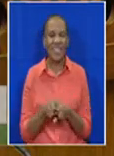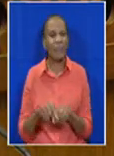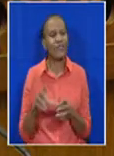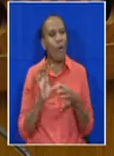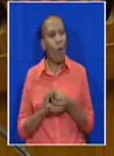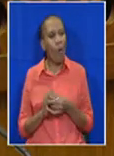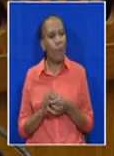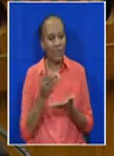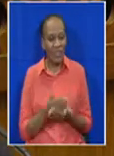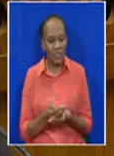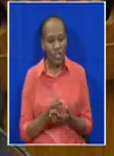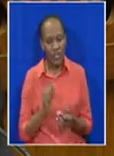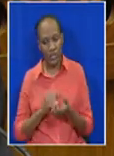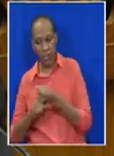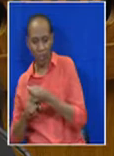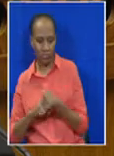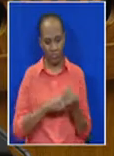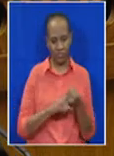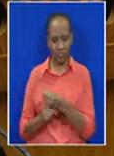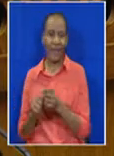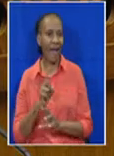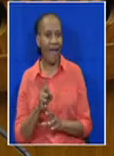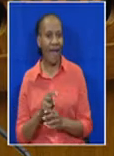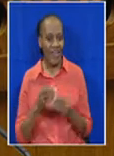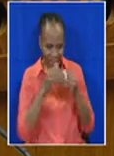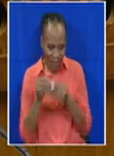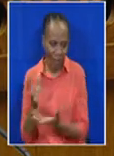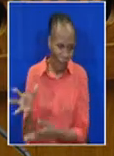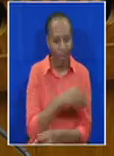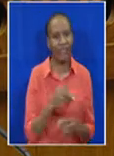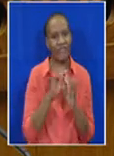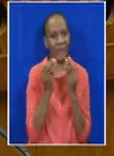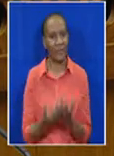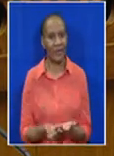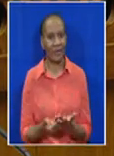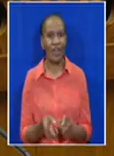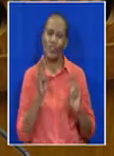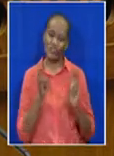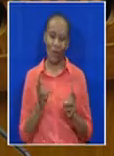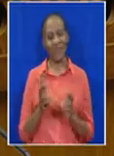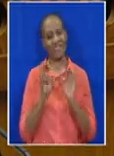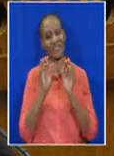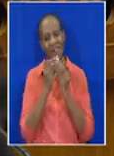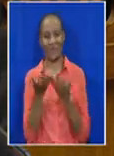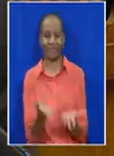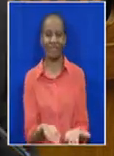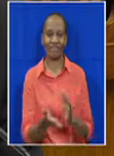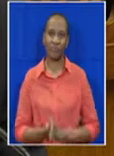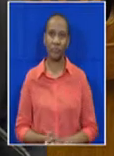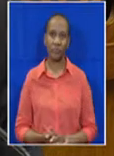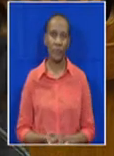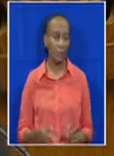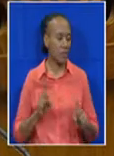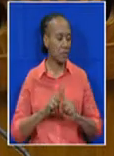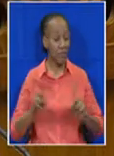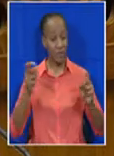does not pick sides. She does what is good for the whole family. That is a normal family. Unfortunately, ours is a